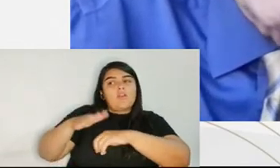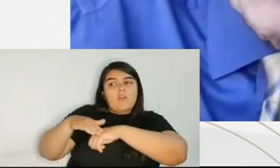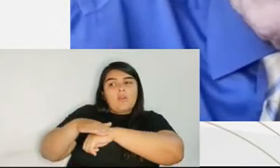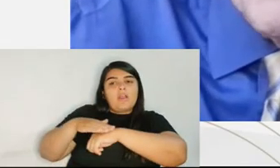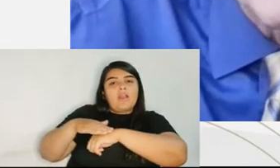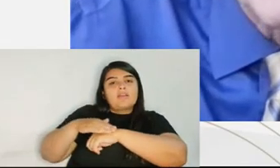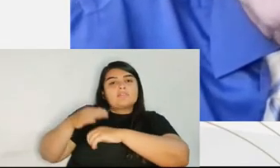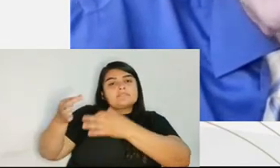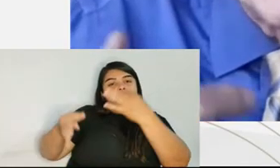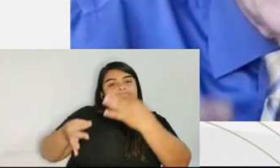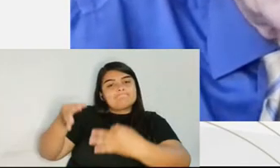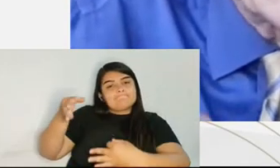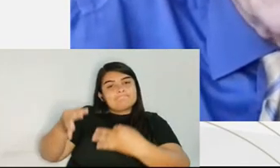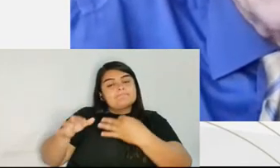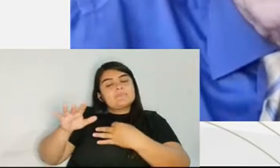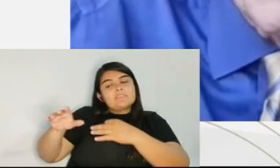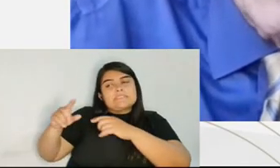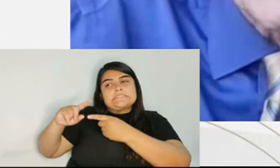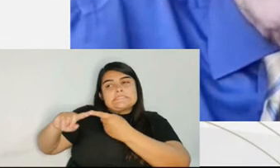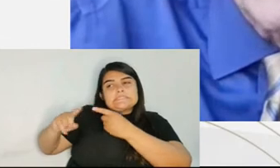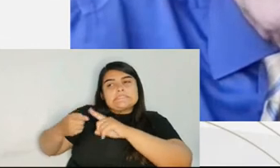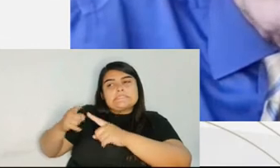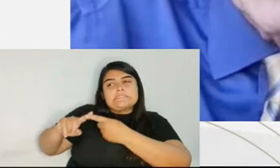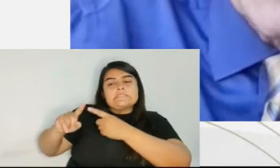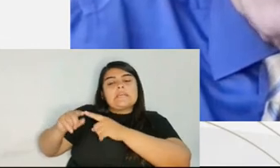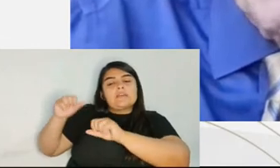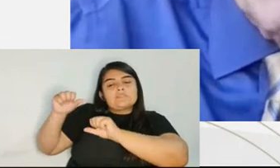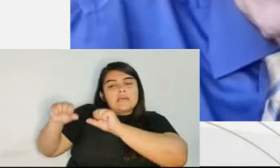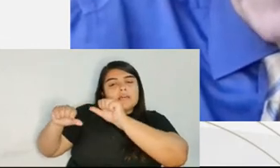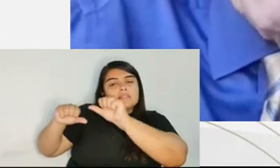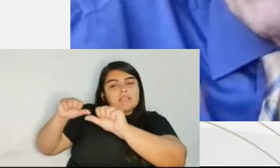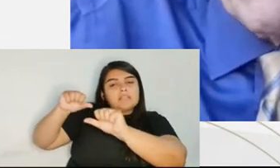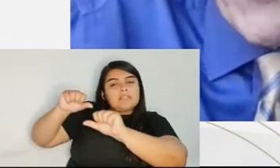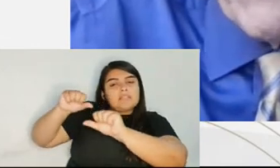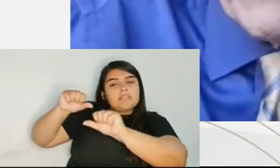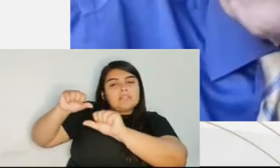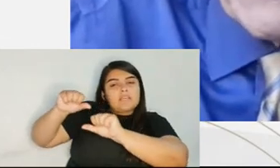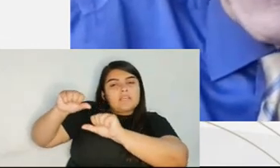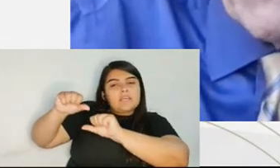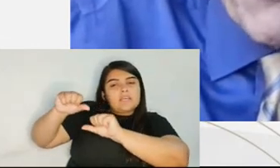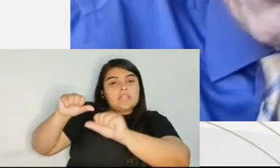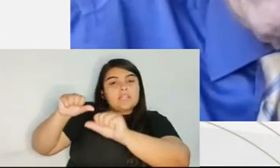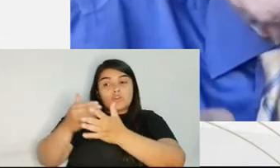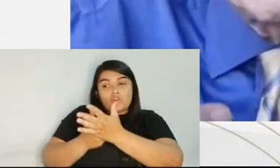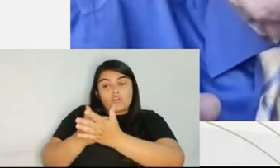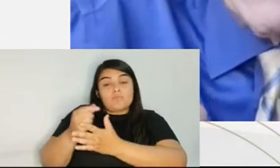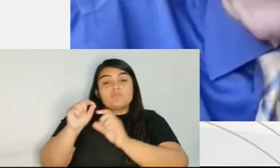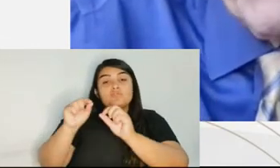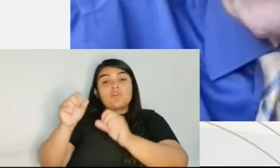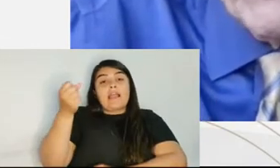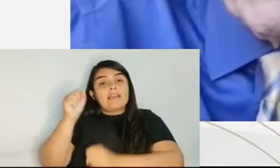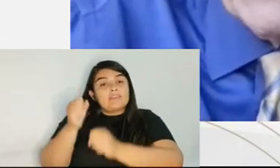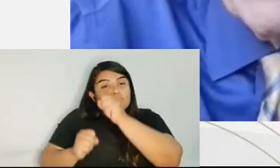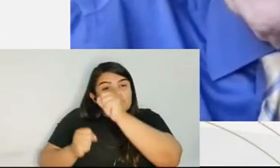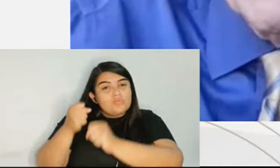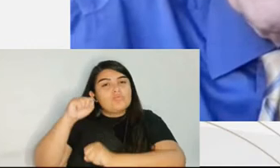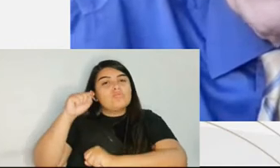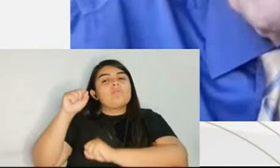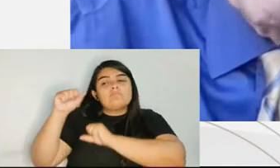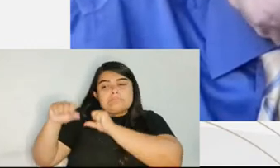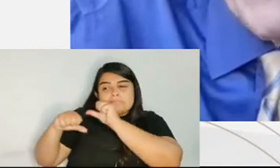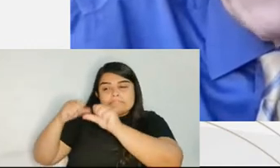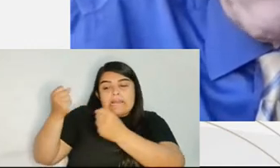and streetcars and heavy industrialized machinery became very prevalent. And with all of that heavy equipment,